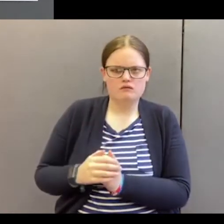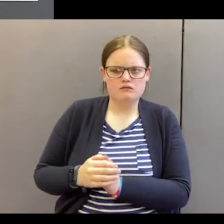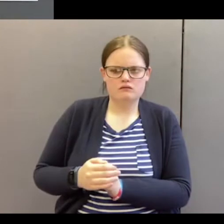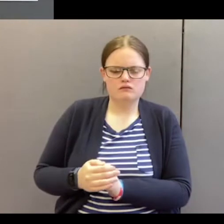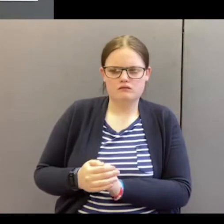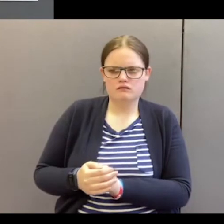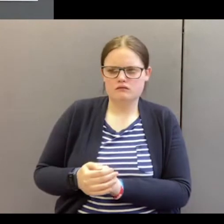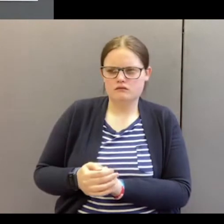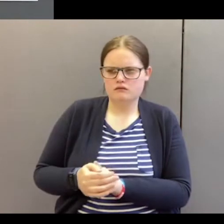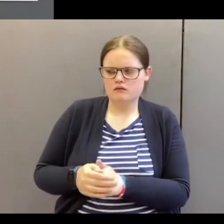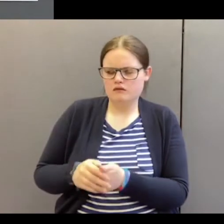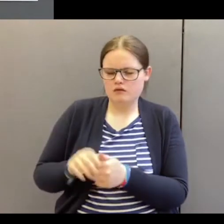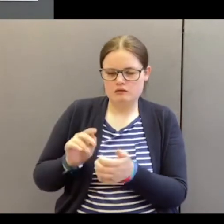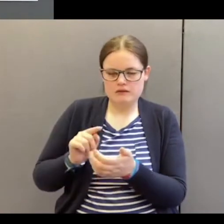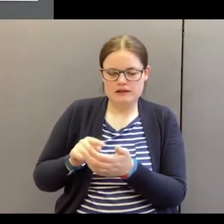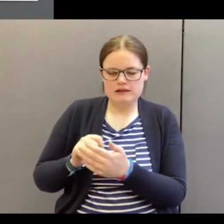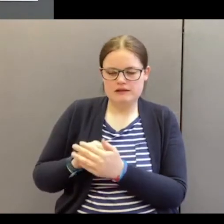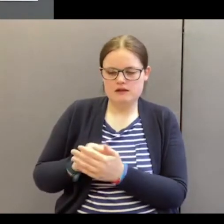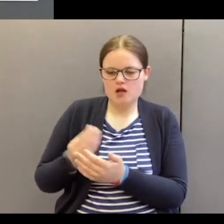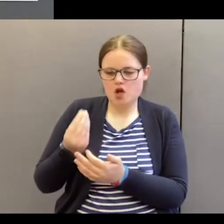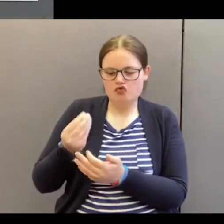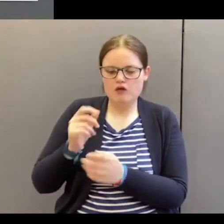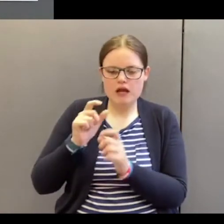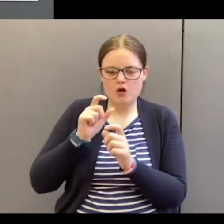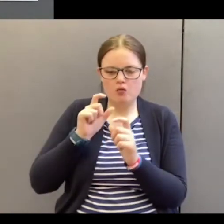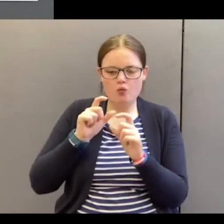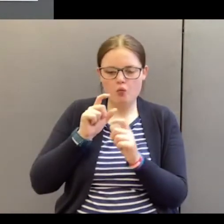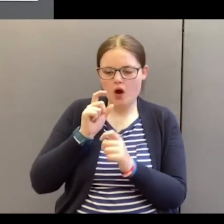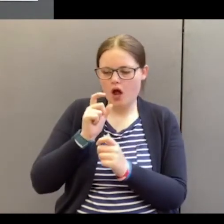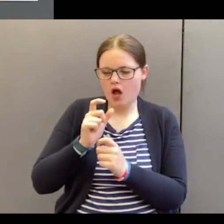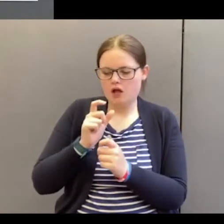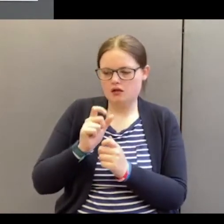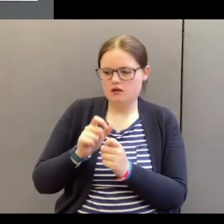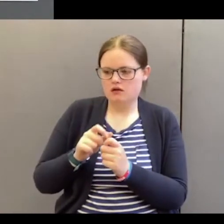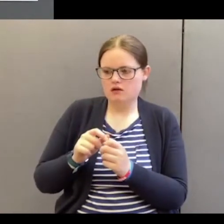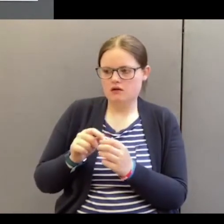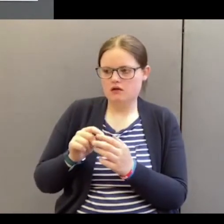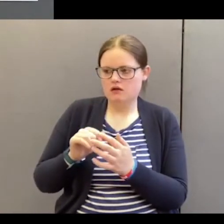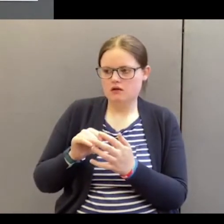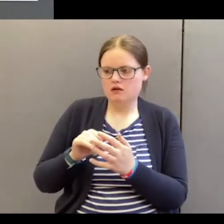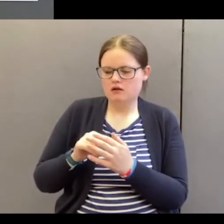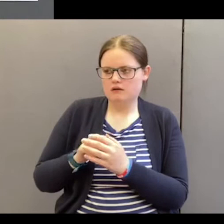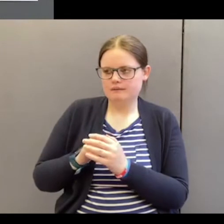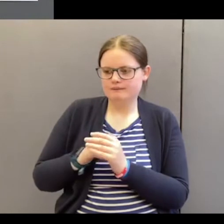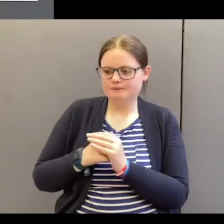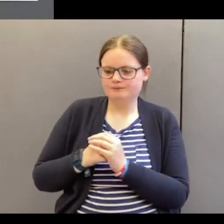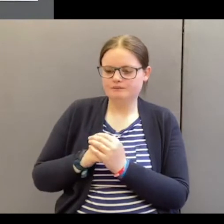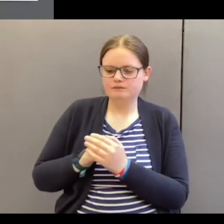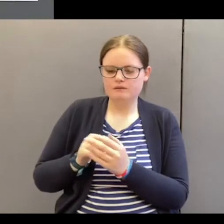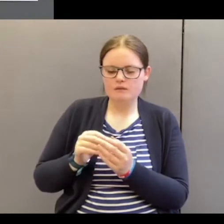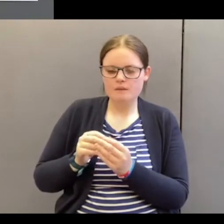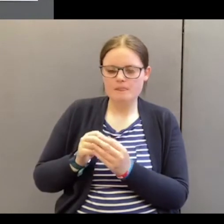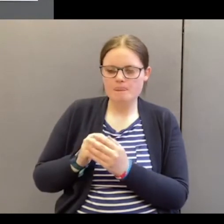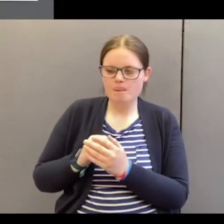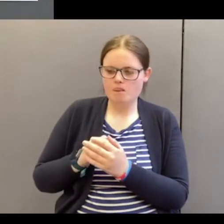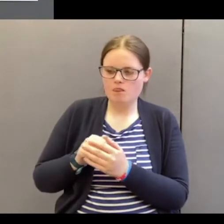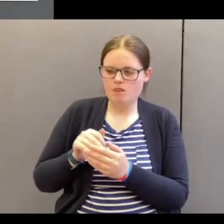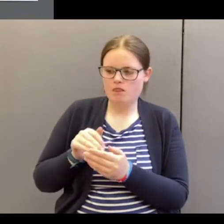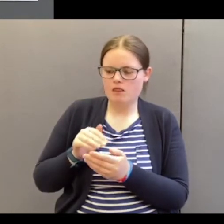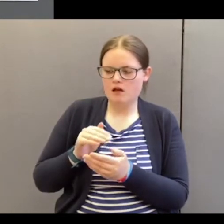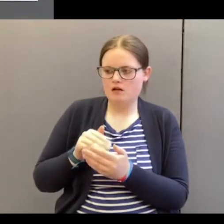We get from this Greek word the word schematic. There is